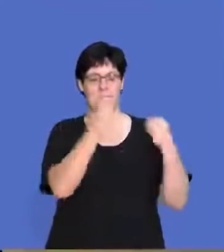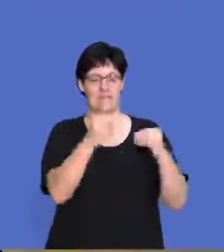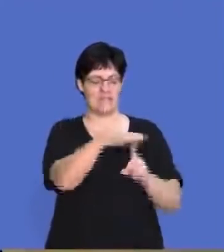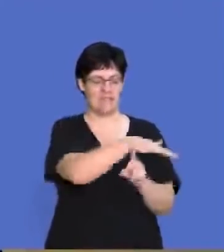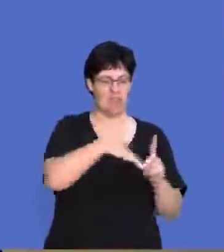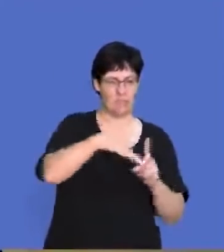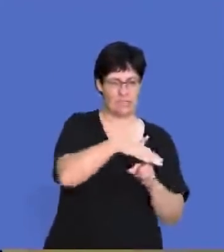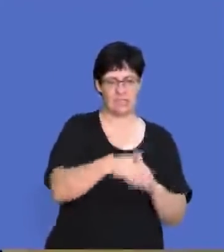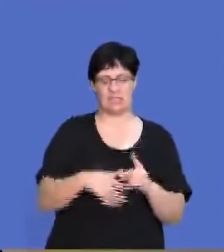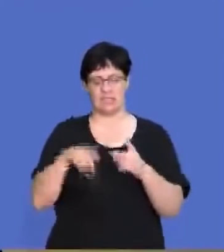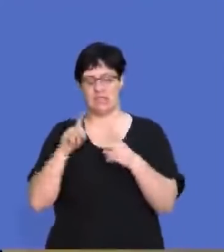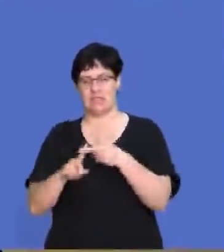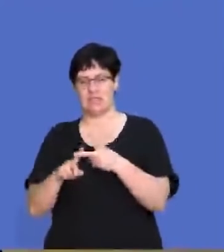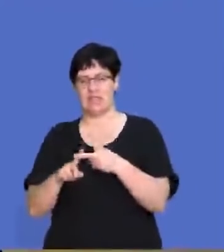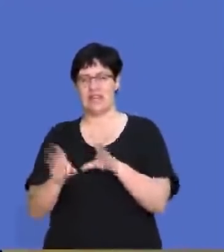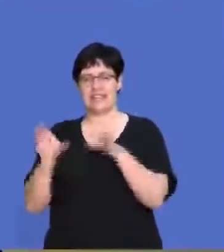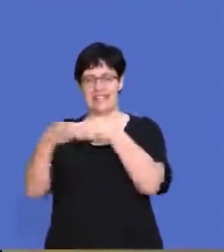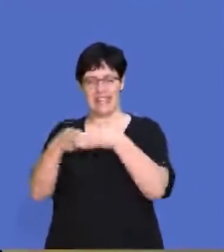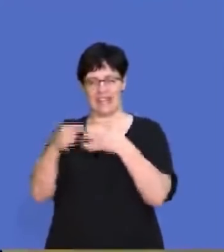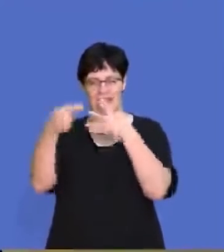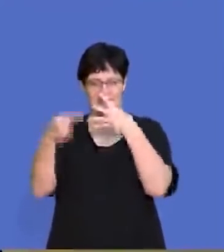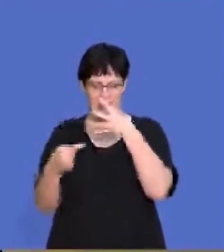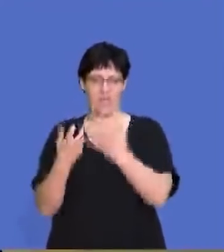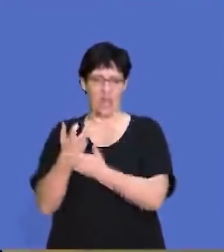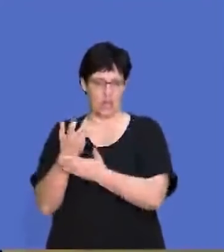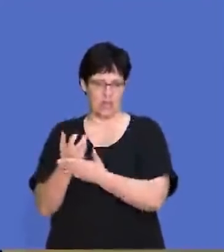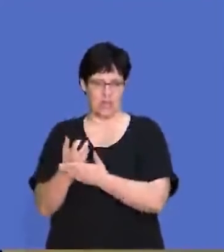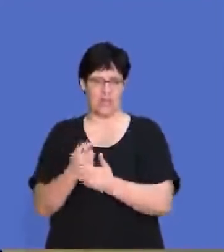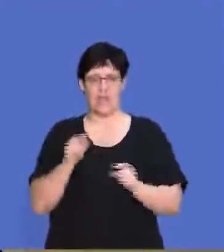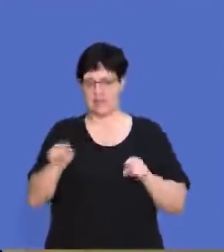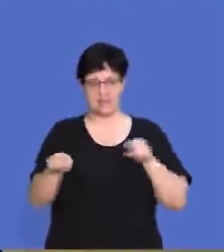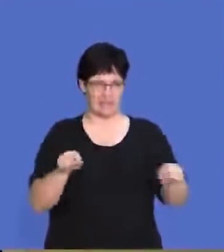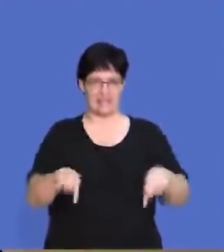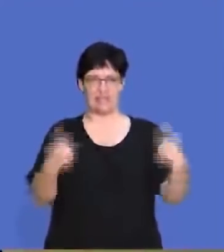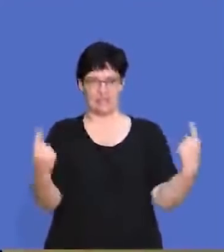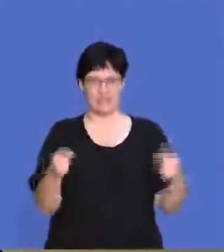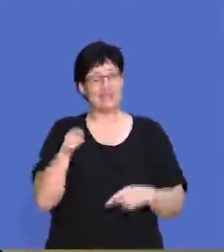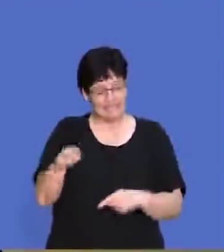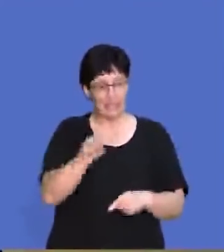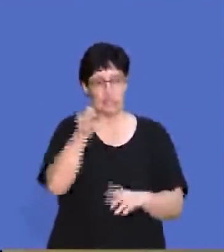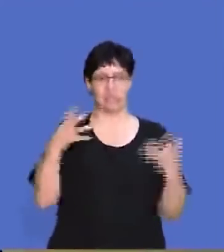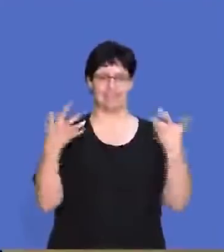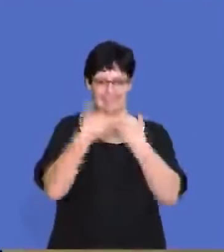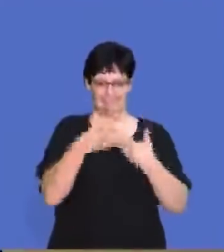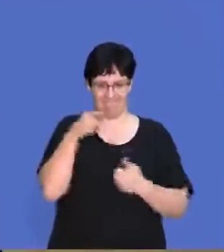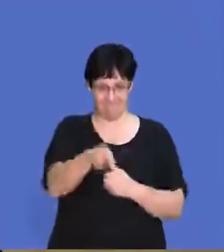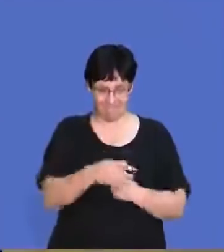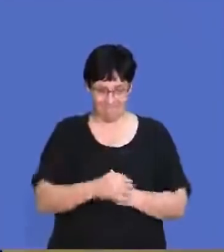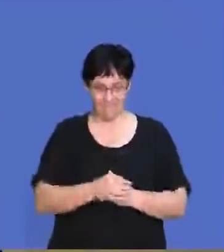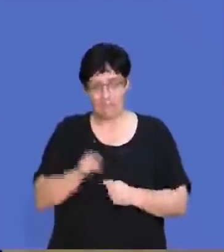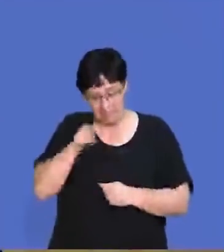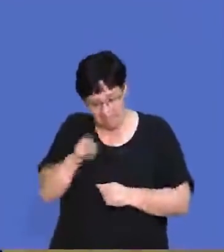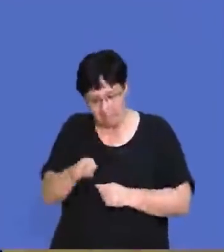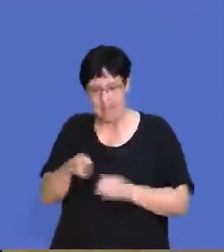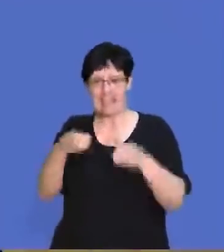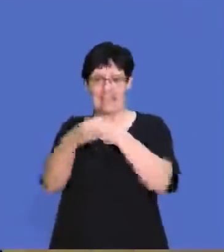business environments and the sectors of the economy and the differences there. Now this is a question that just relates to